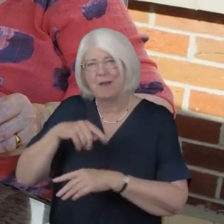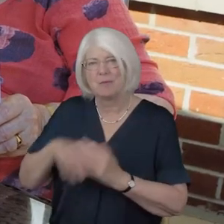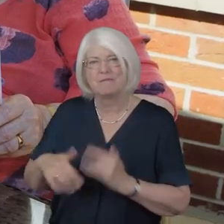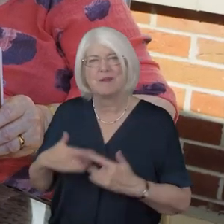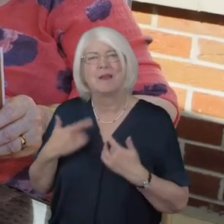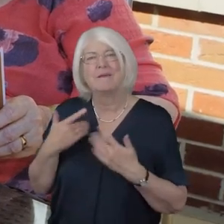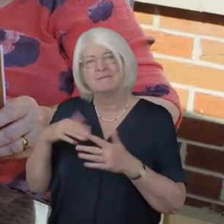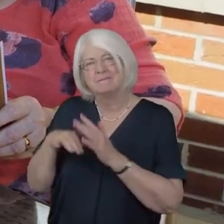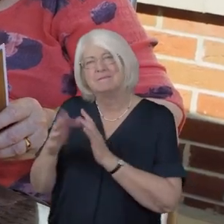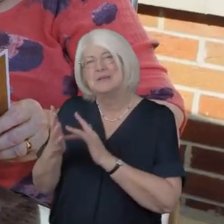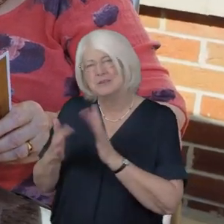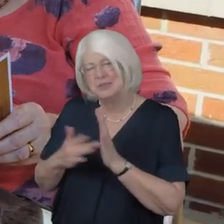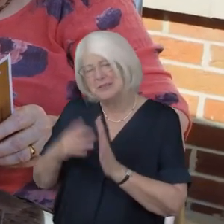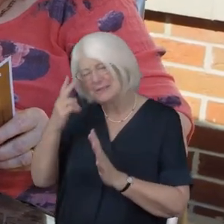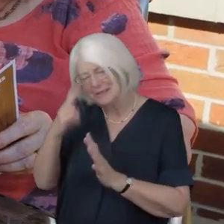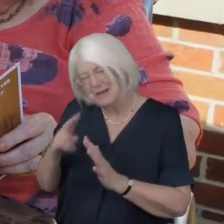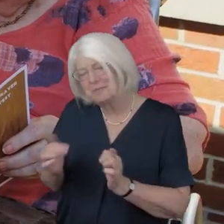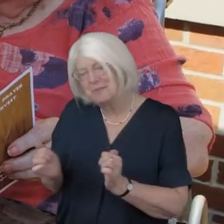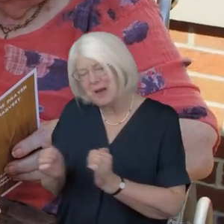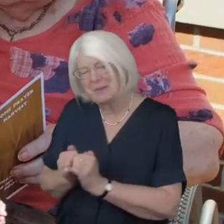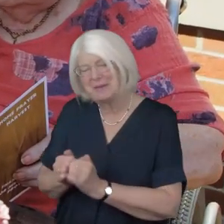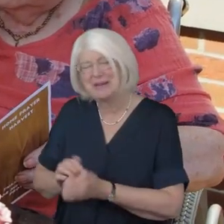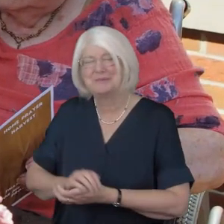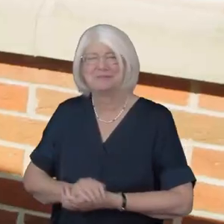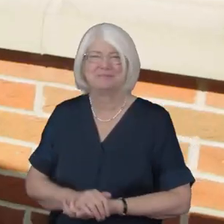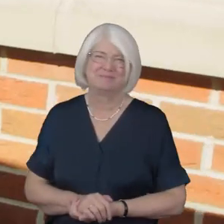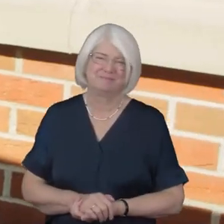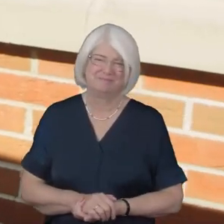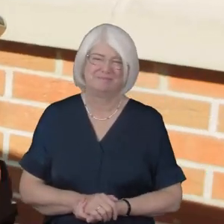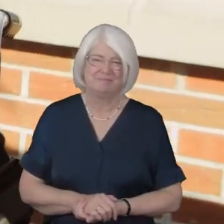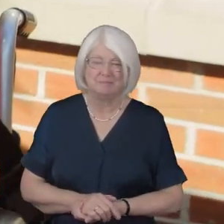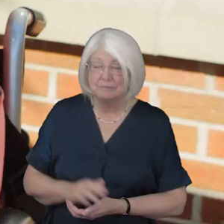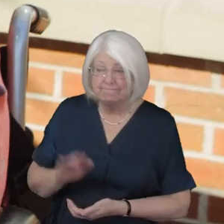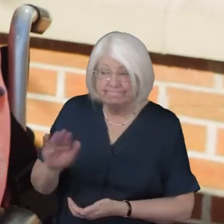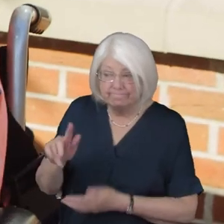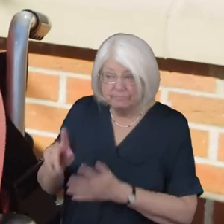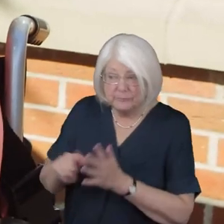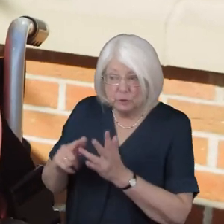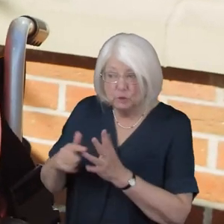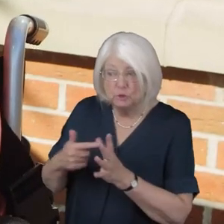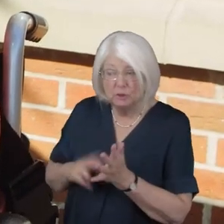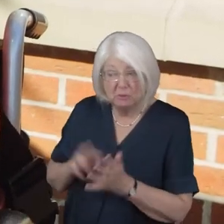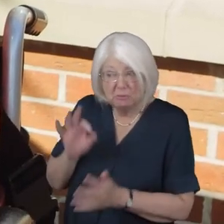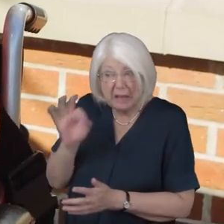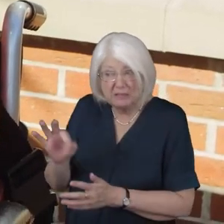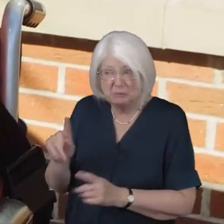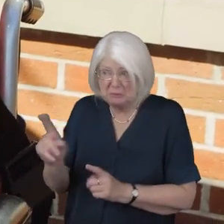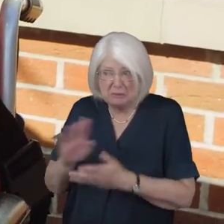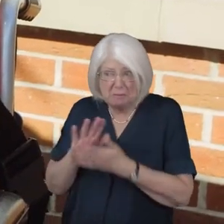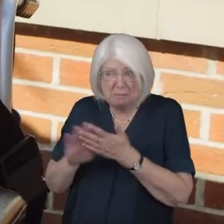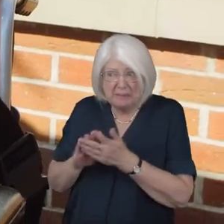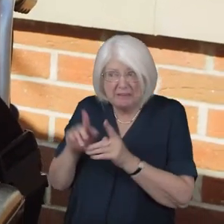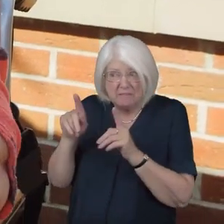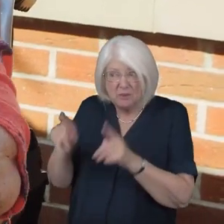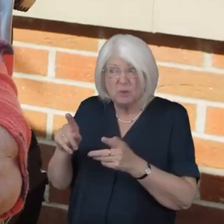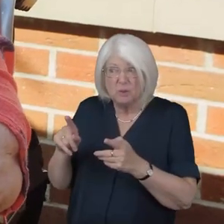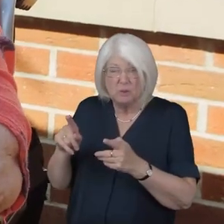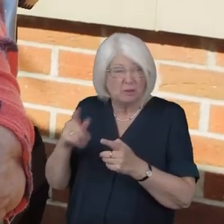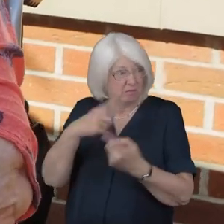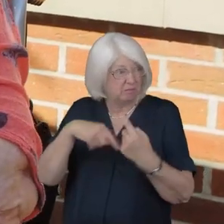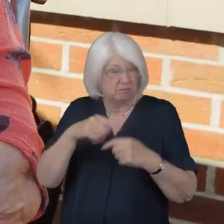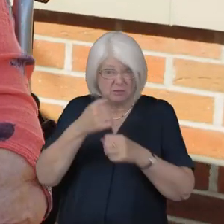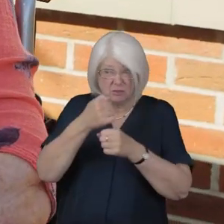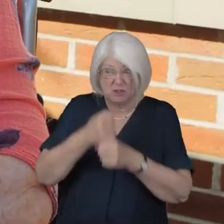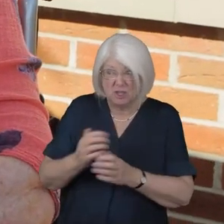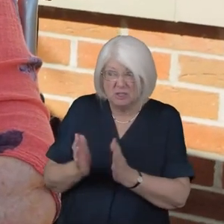in Jesus name amen Joan can I just ask you what does it mean to you to have the church